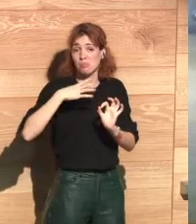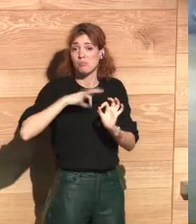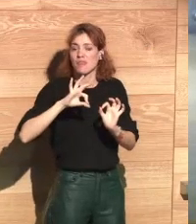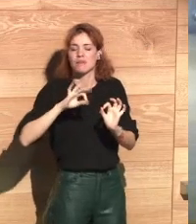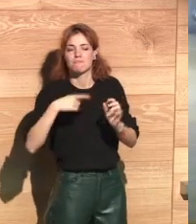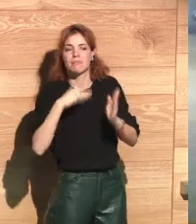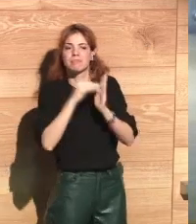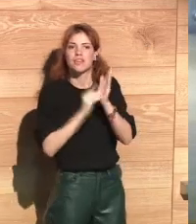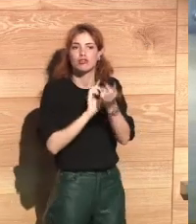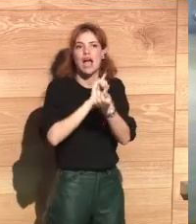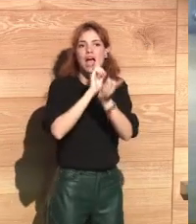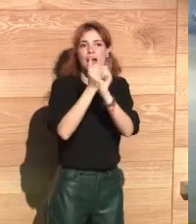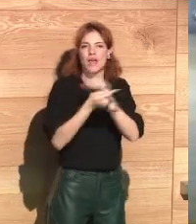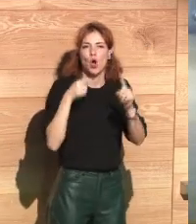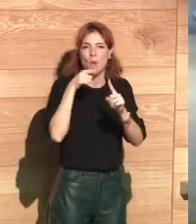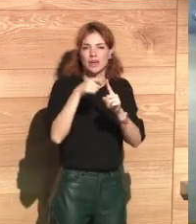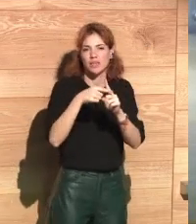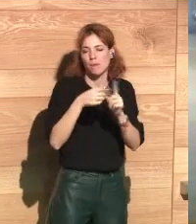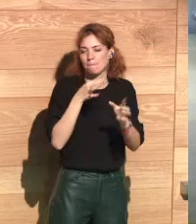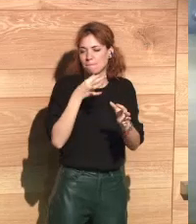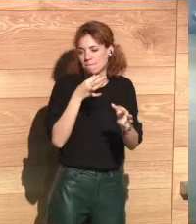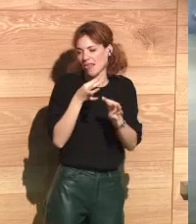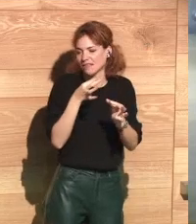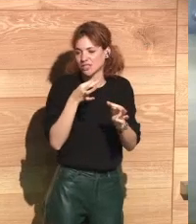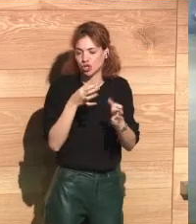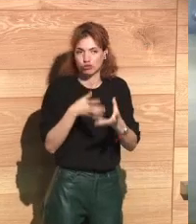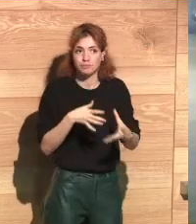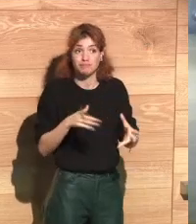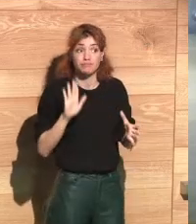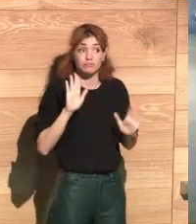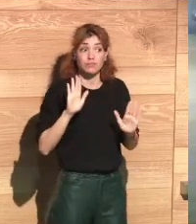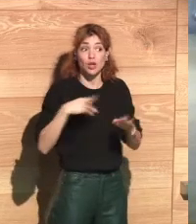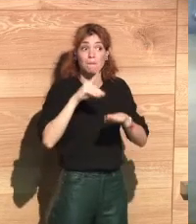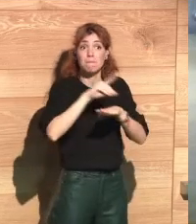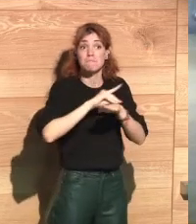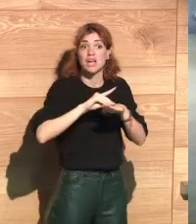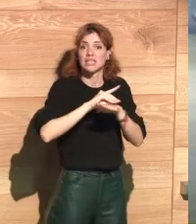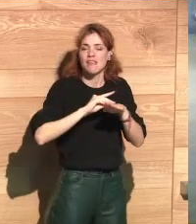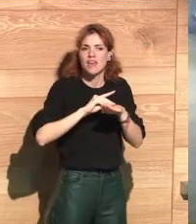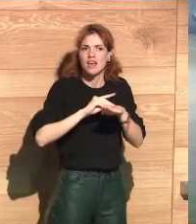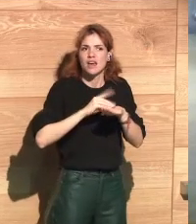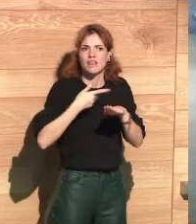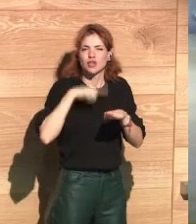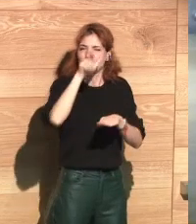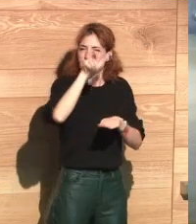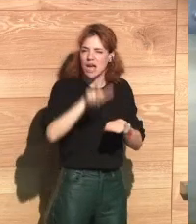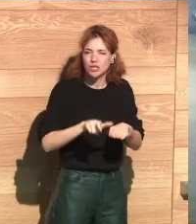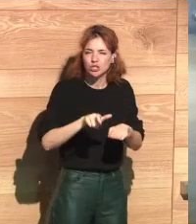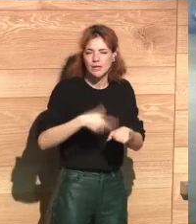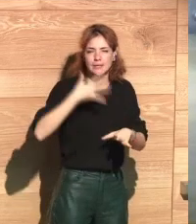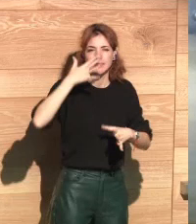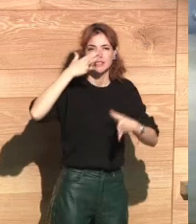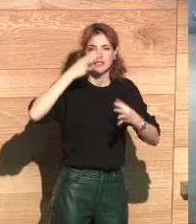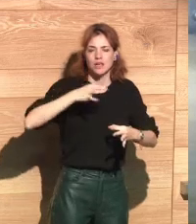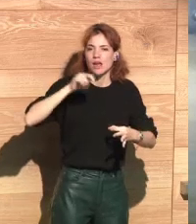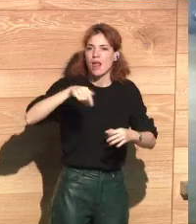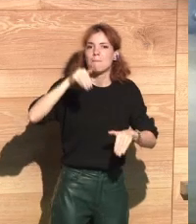So at the end of the survey, they can modify the data in order to find more accuracy.